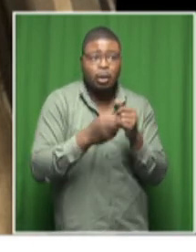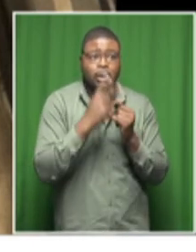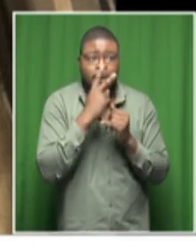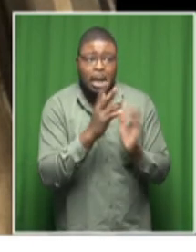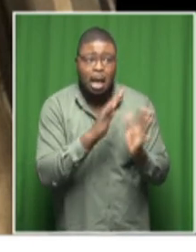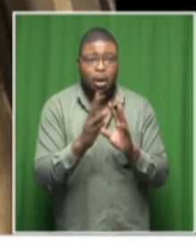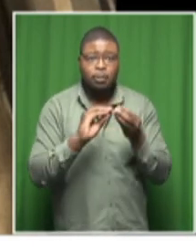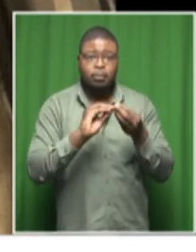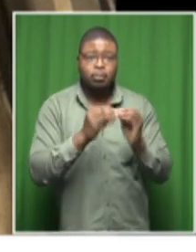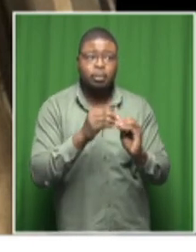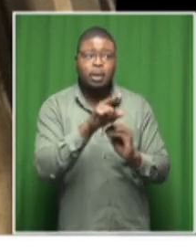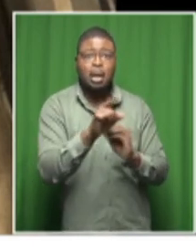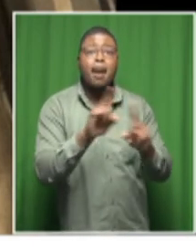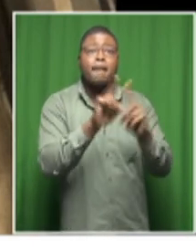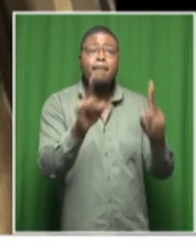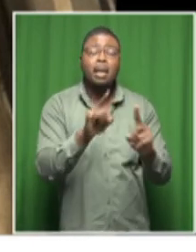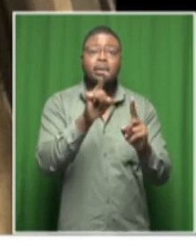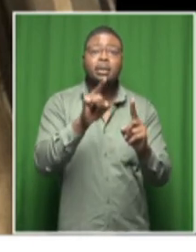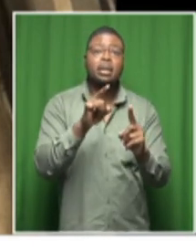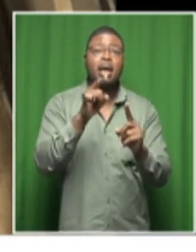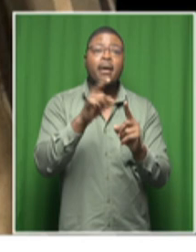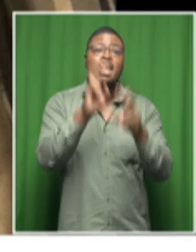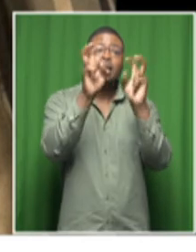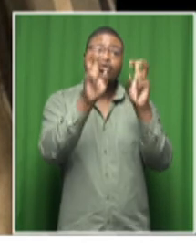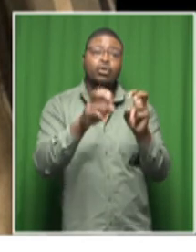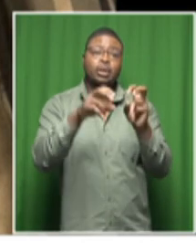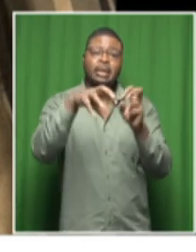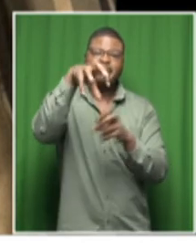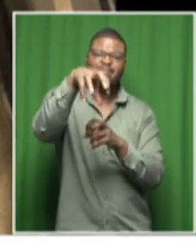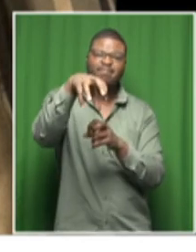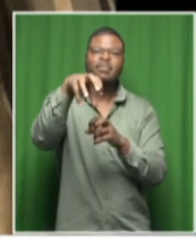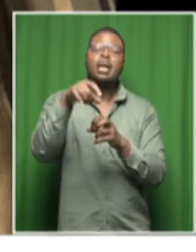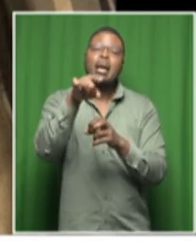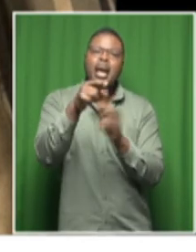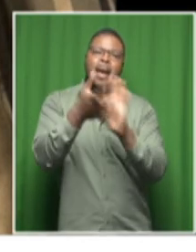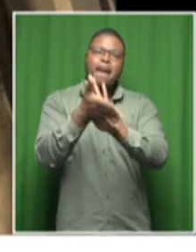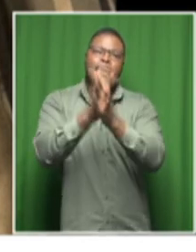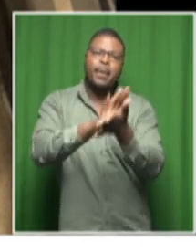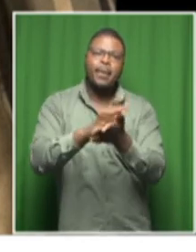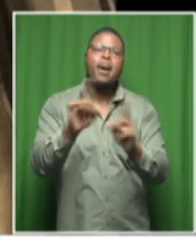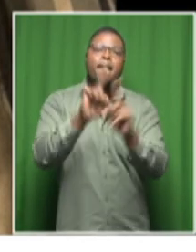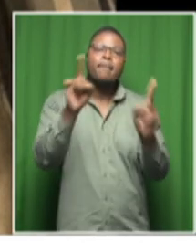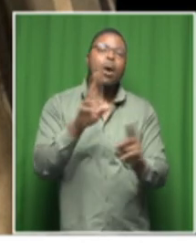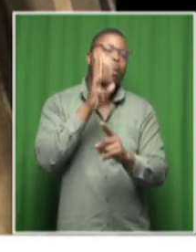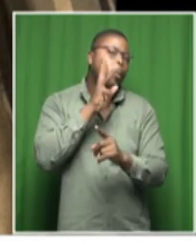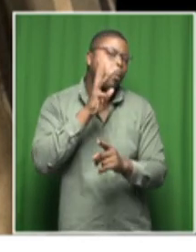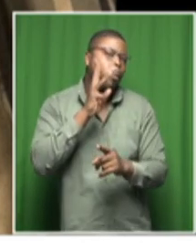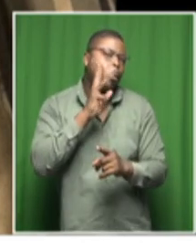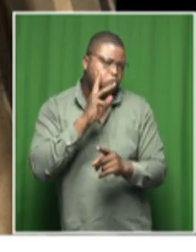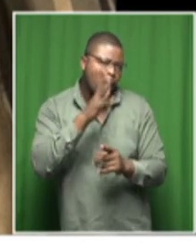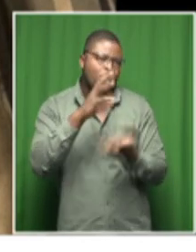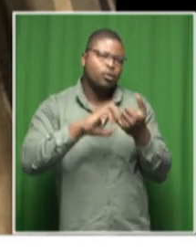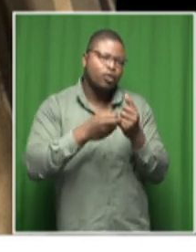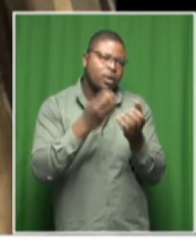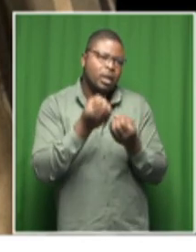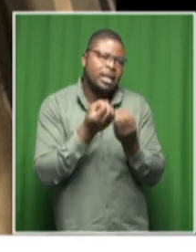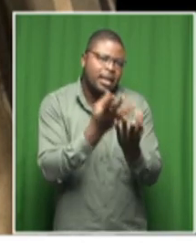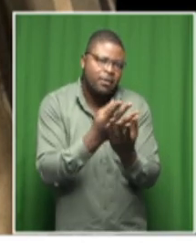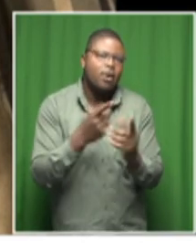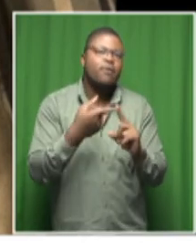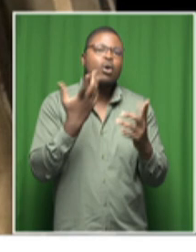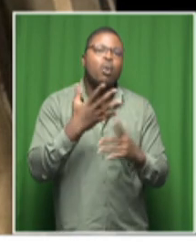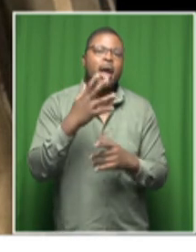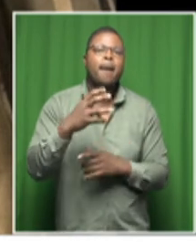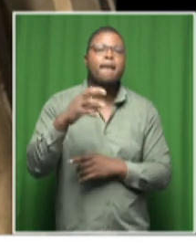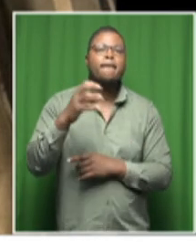and because of that it has also affected the provision of water from bloom water which